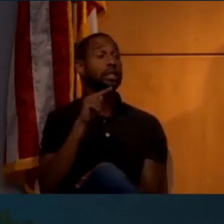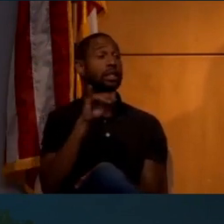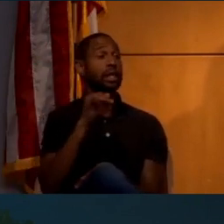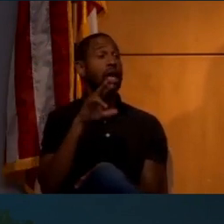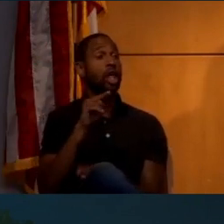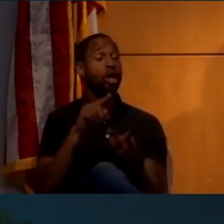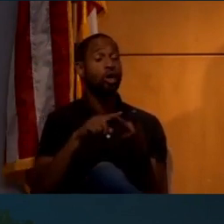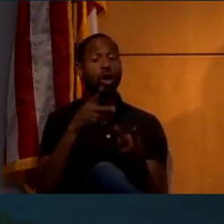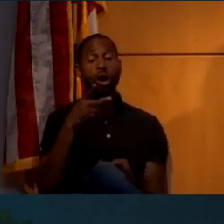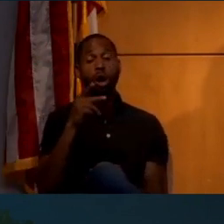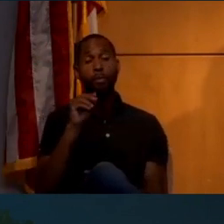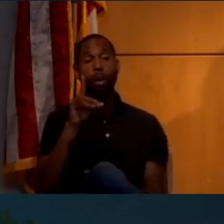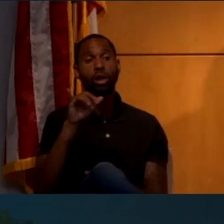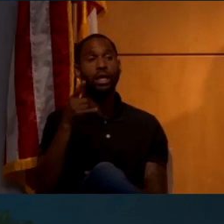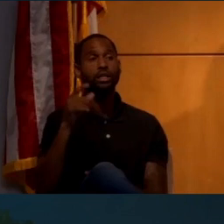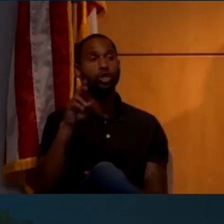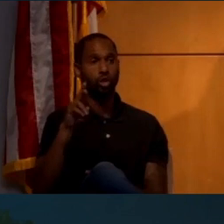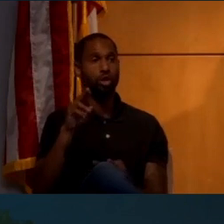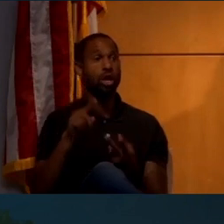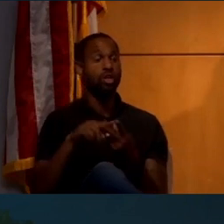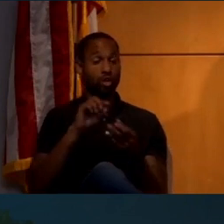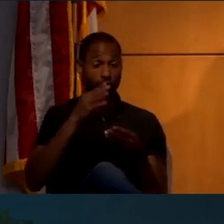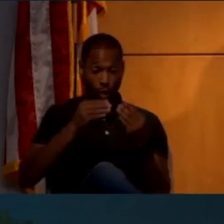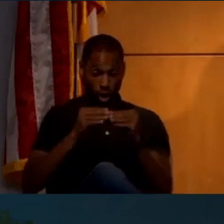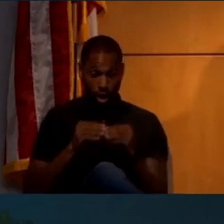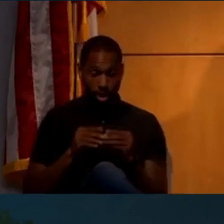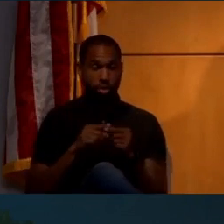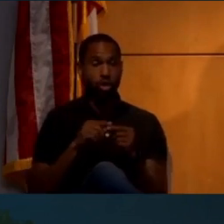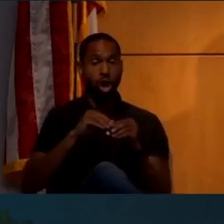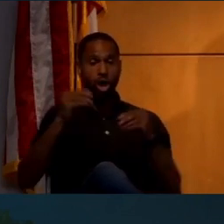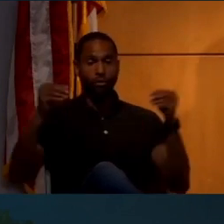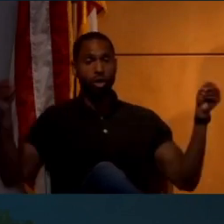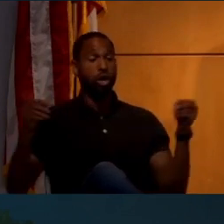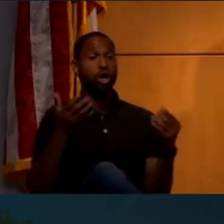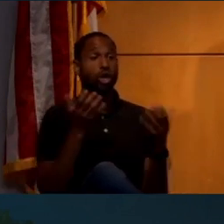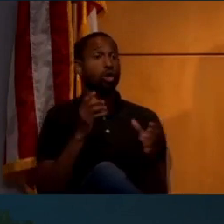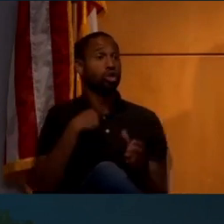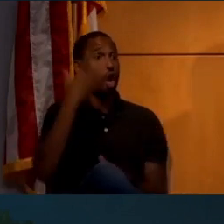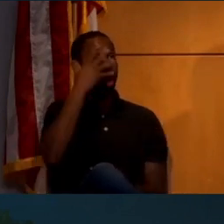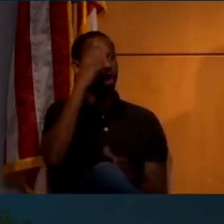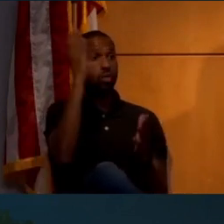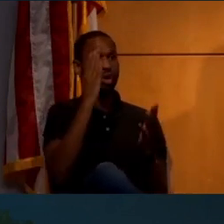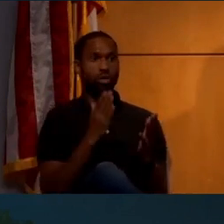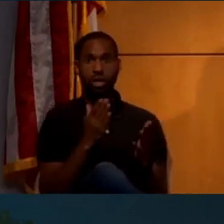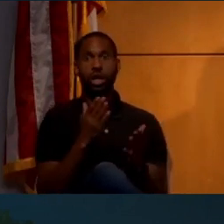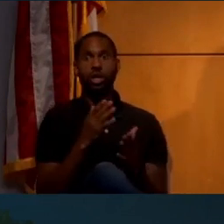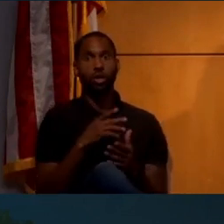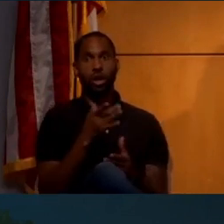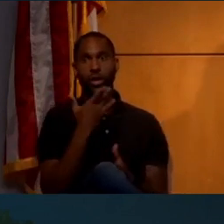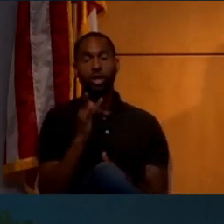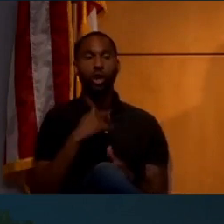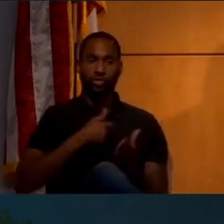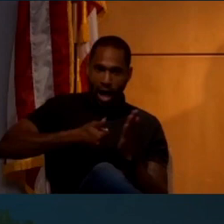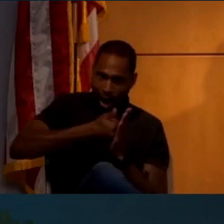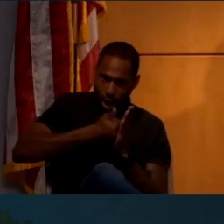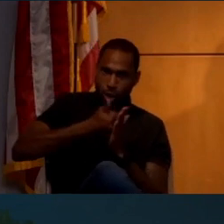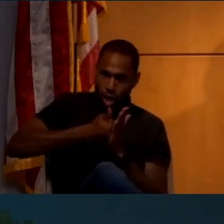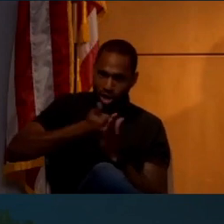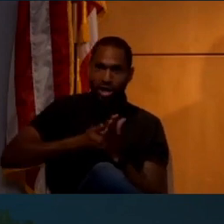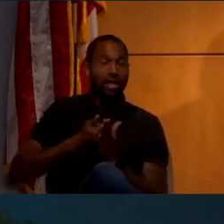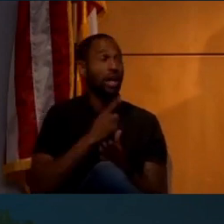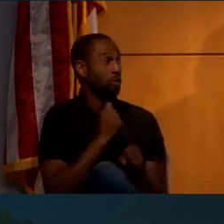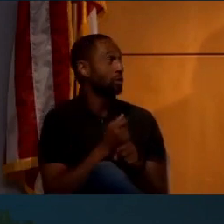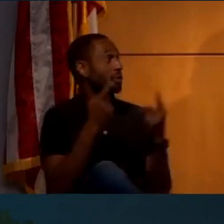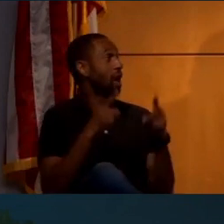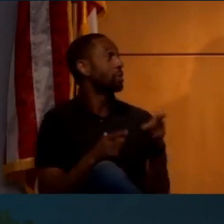polyester or anything and you fold it up tightly and then you unfold it and you don't want it to look wrinkled, you're out of luck. You're going to have to iron it. In fact, that's what's going